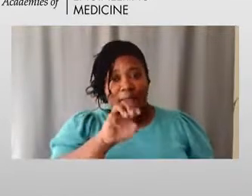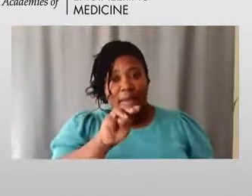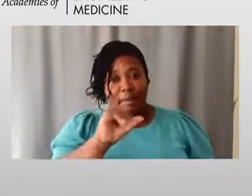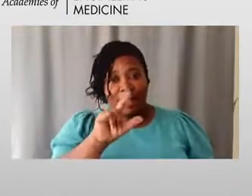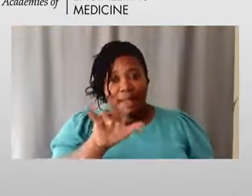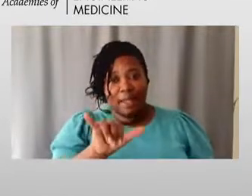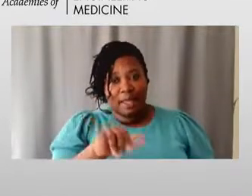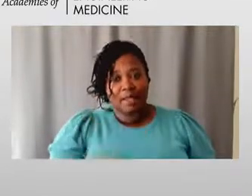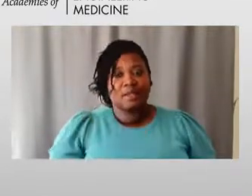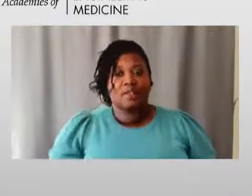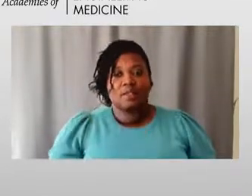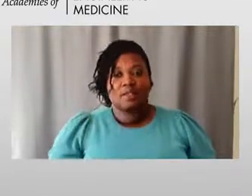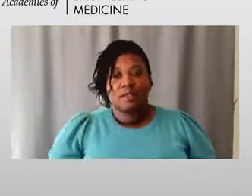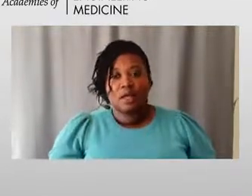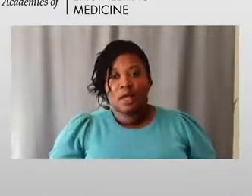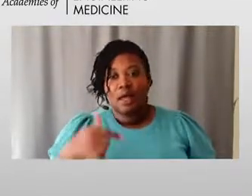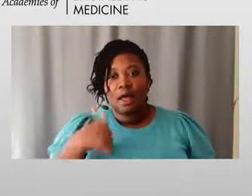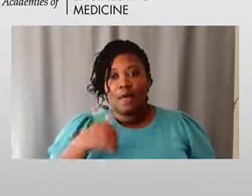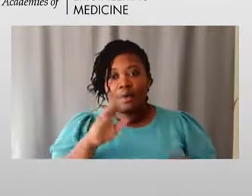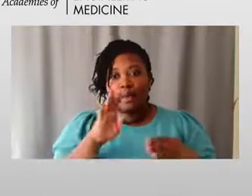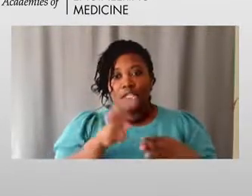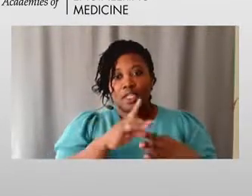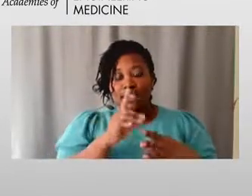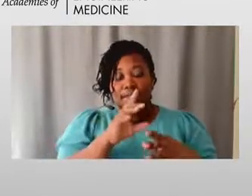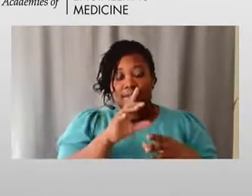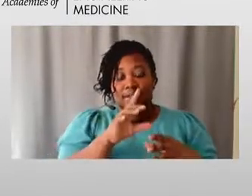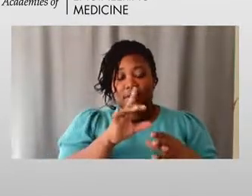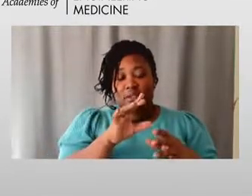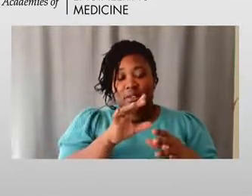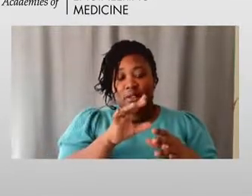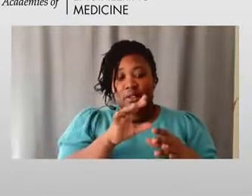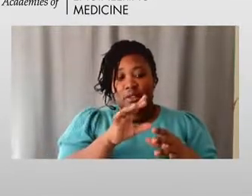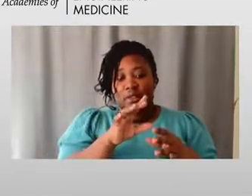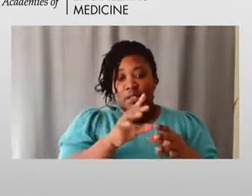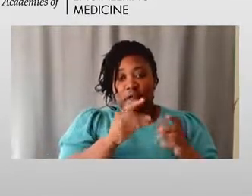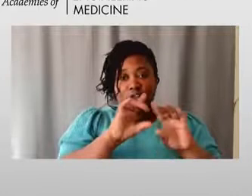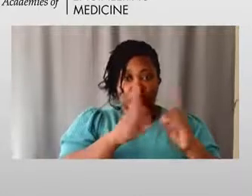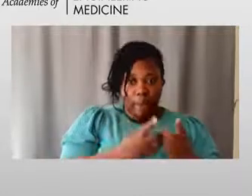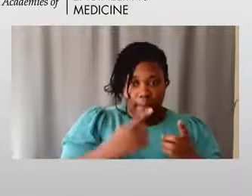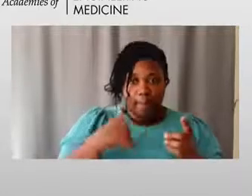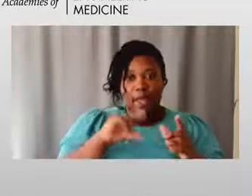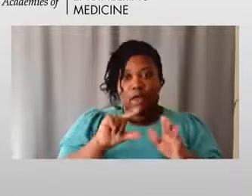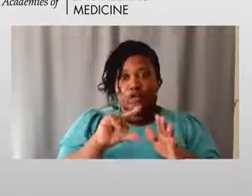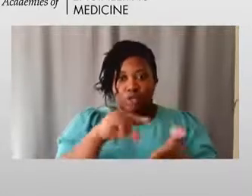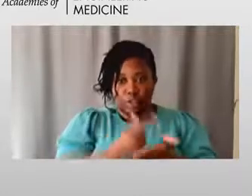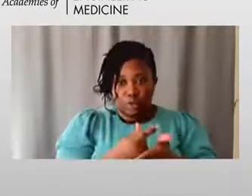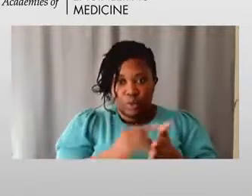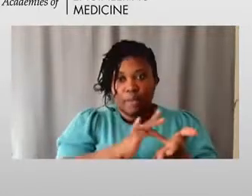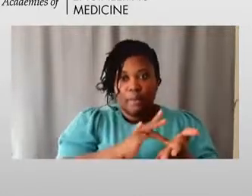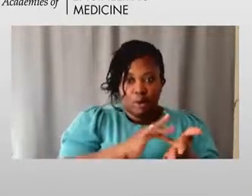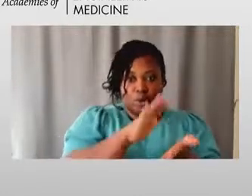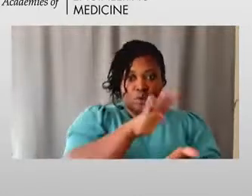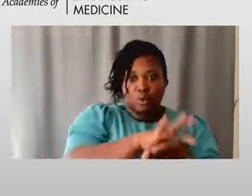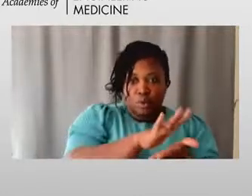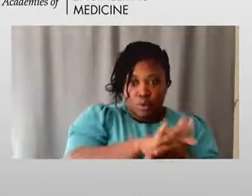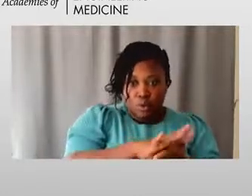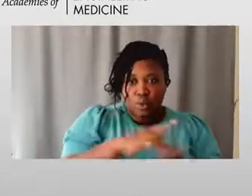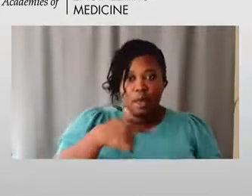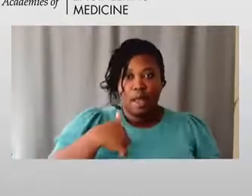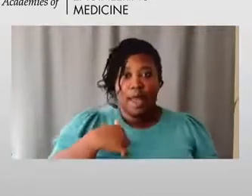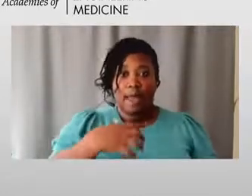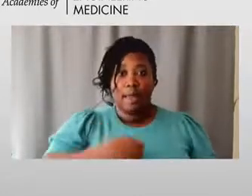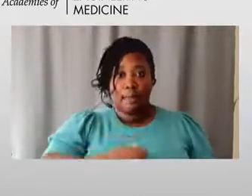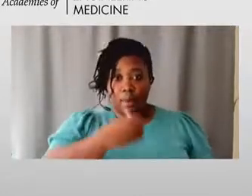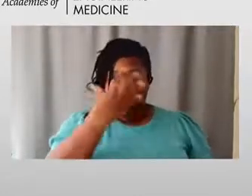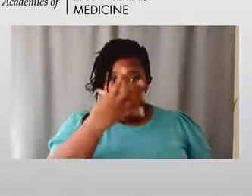postdoc at the Systems Biology Department at Harvard Medical School. I am a white woman